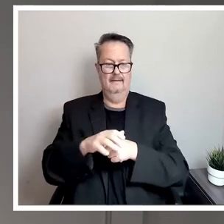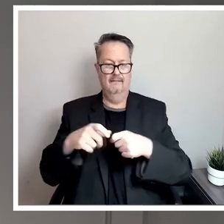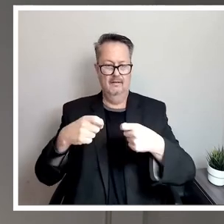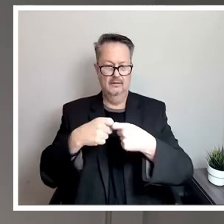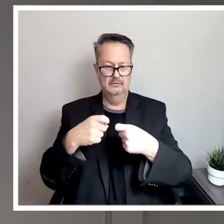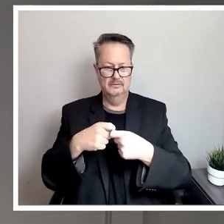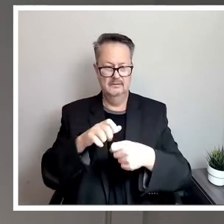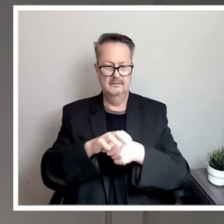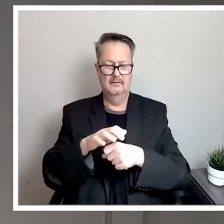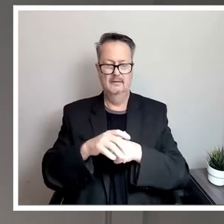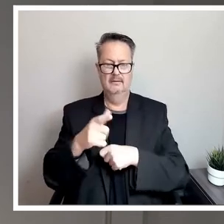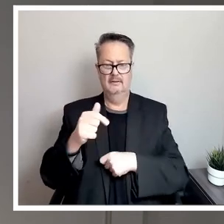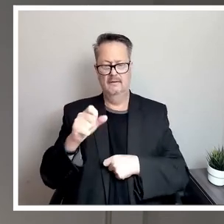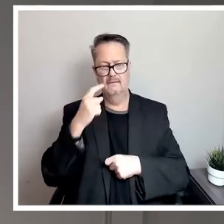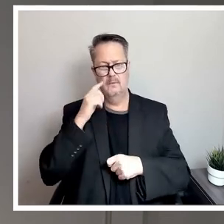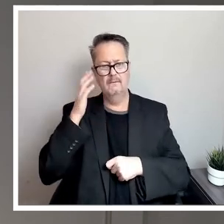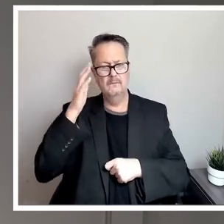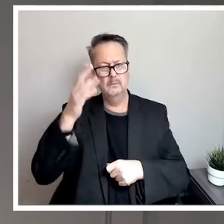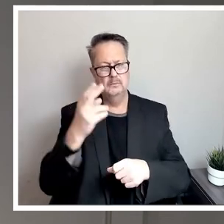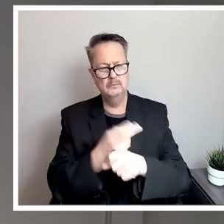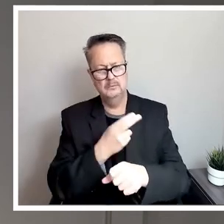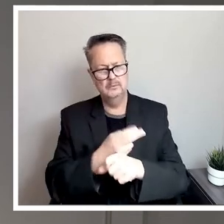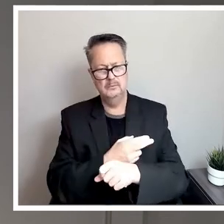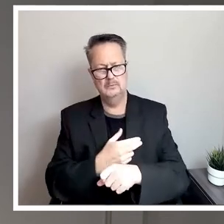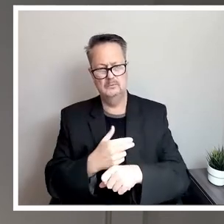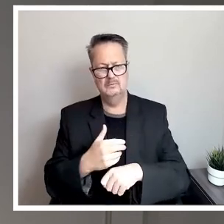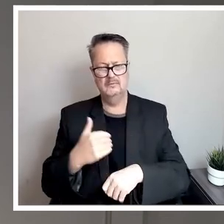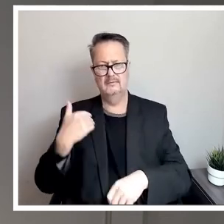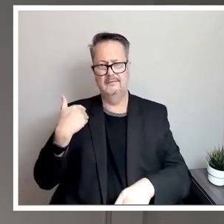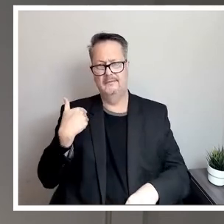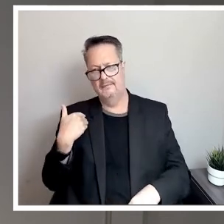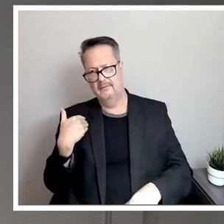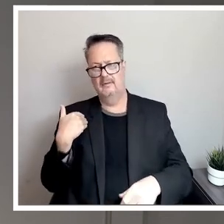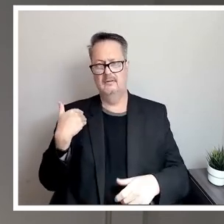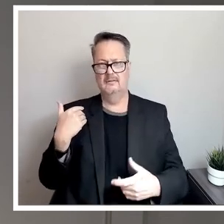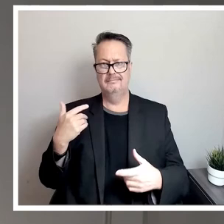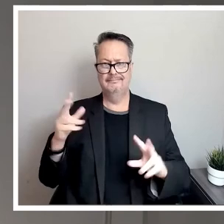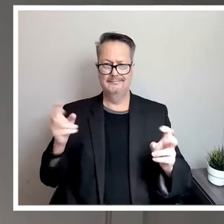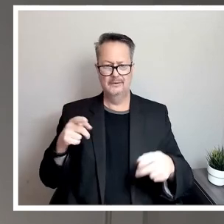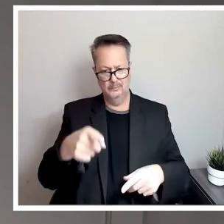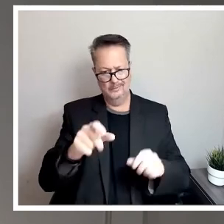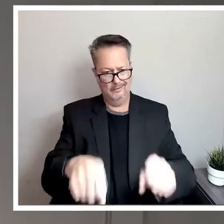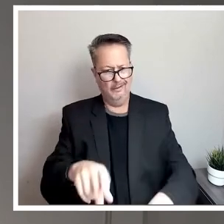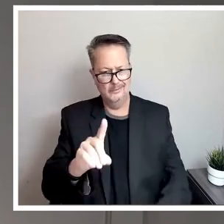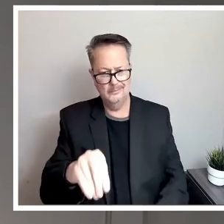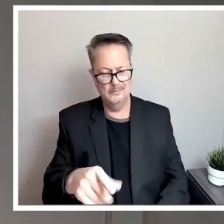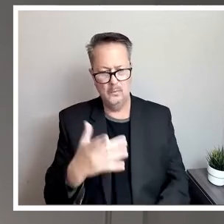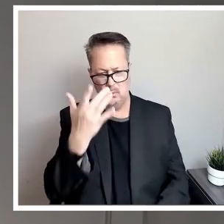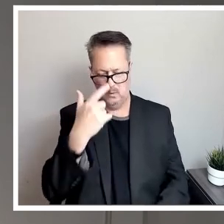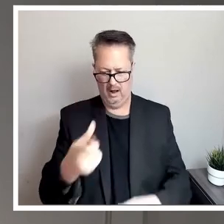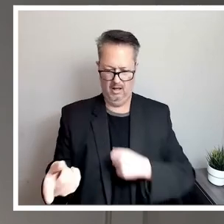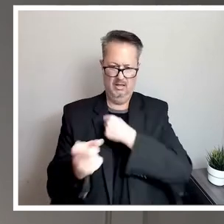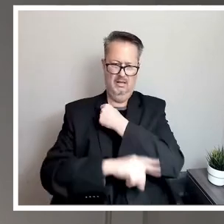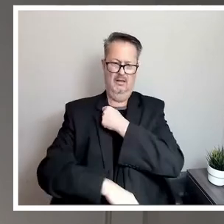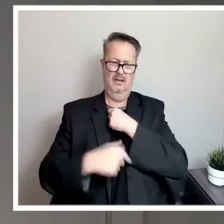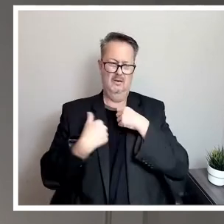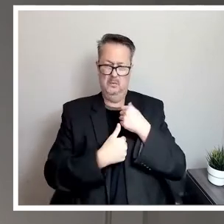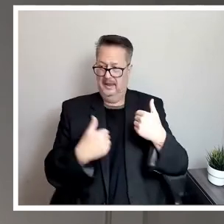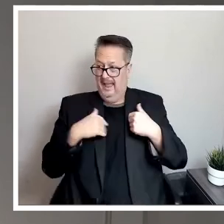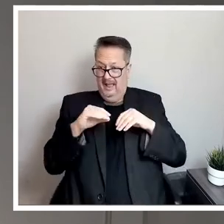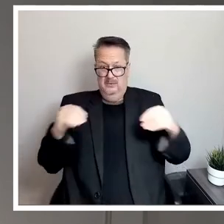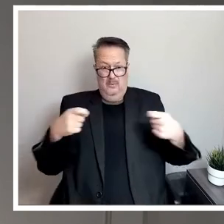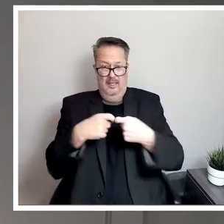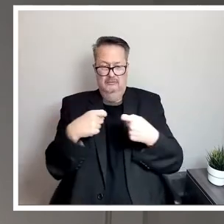for future use, which I understand y'all can do. Why are we going to be penalized when we had no electricity?